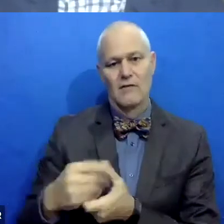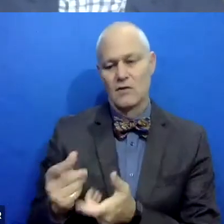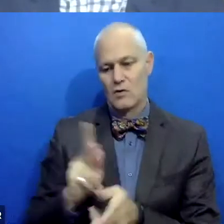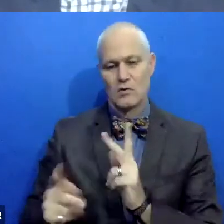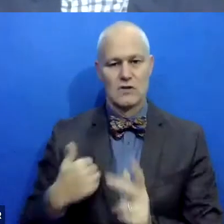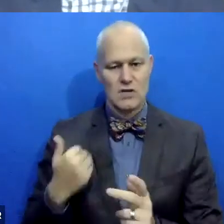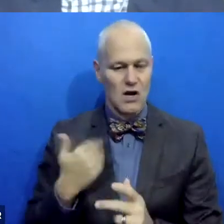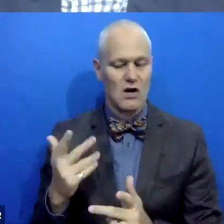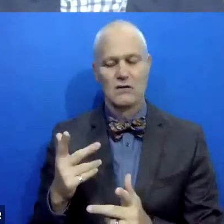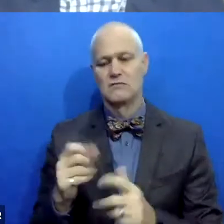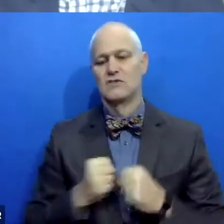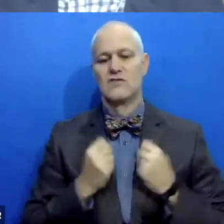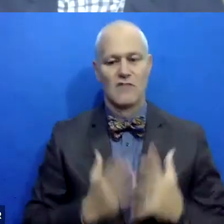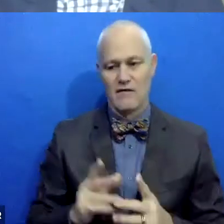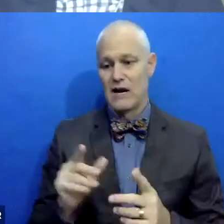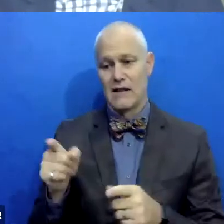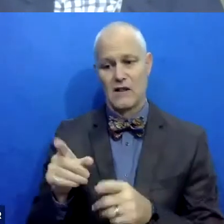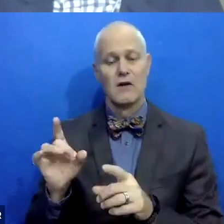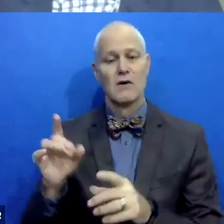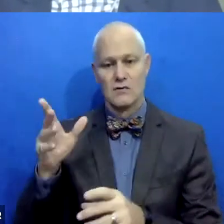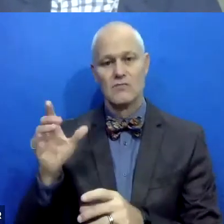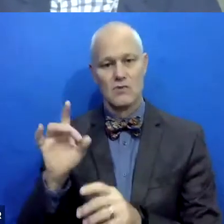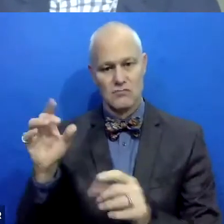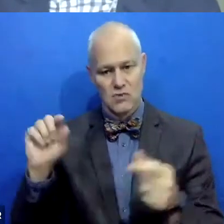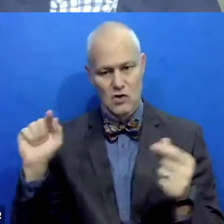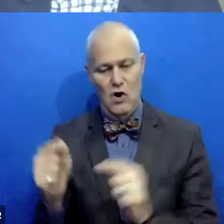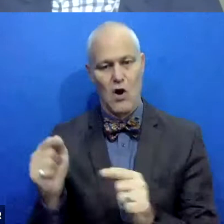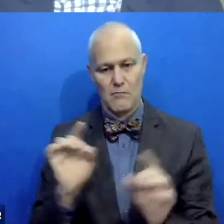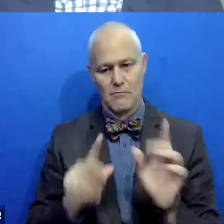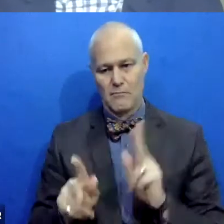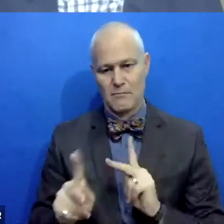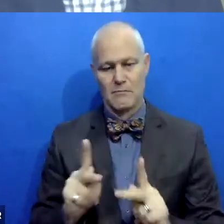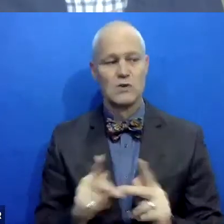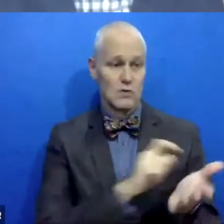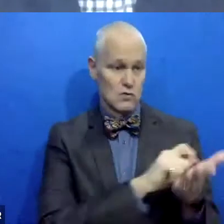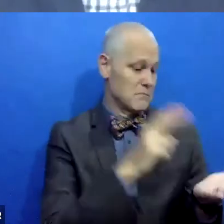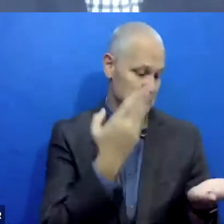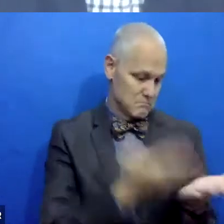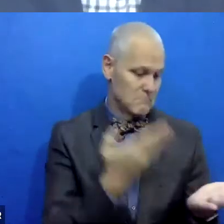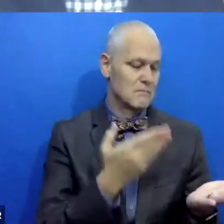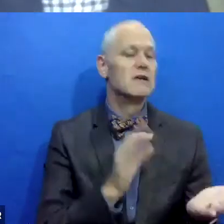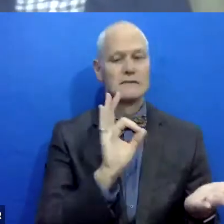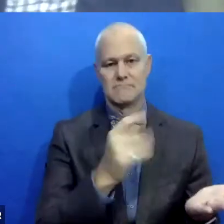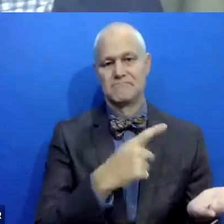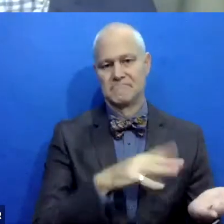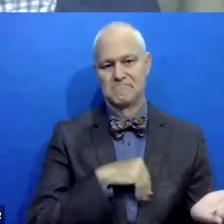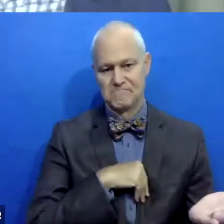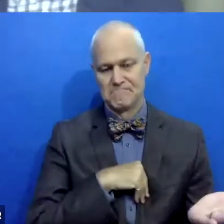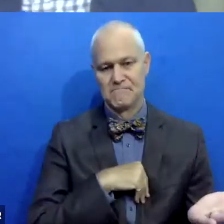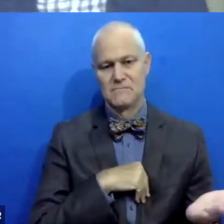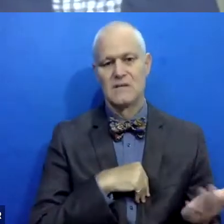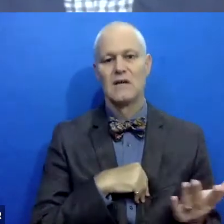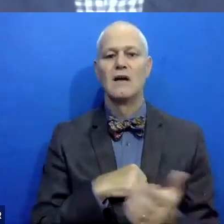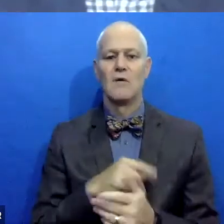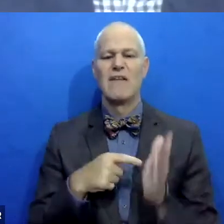both the survivor and the person who's caused harm. so we get this in writing, uh, in advance from any jurisdiction that I'm working directly with. Um, and we have samples of